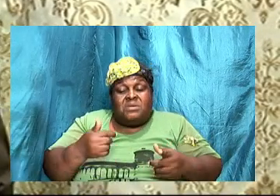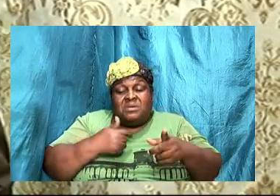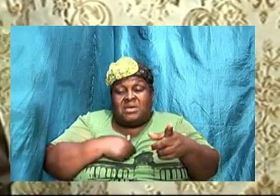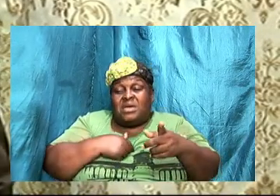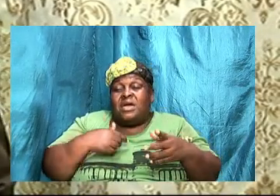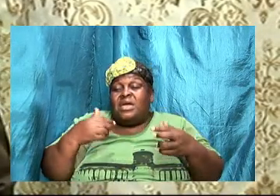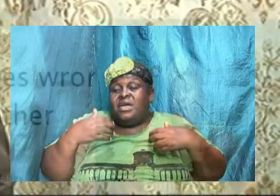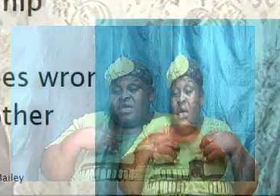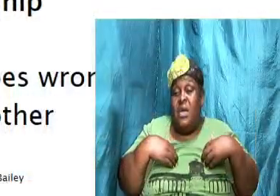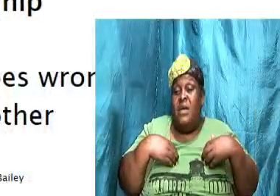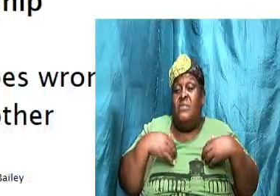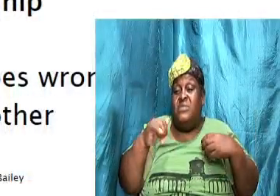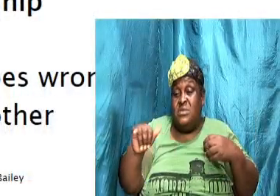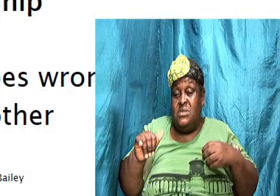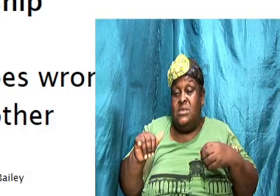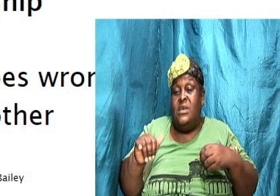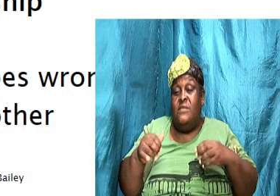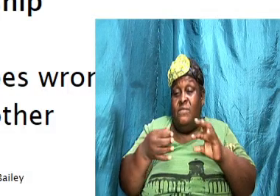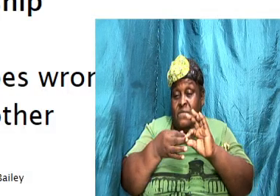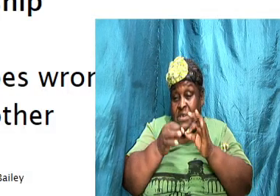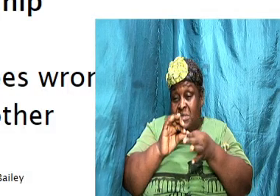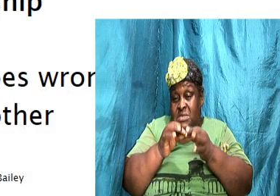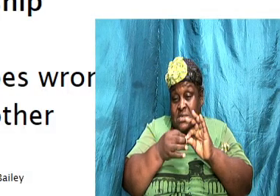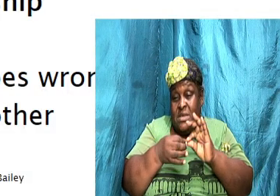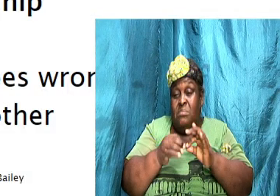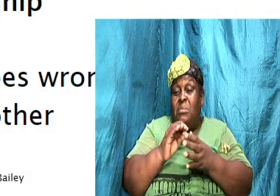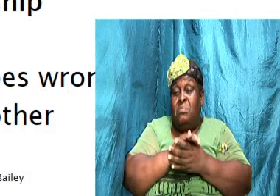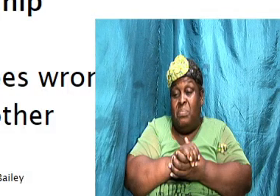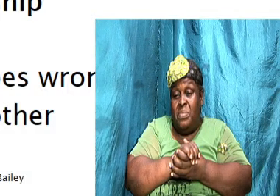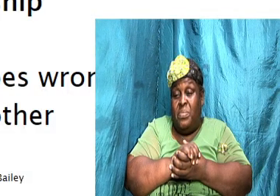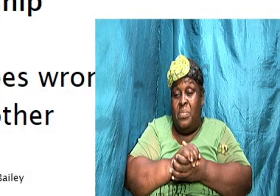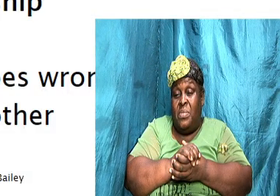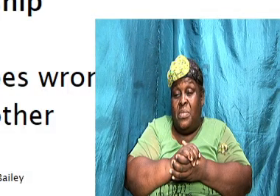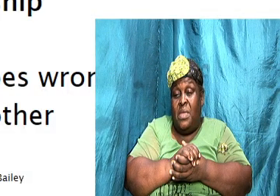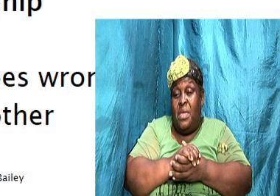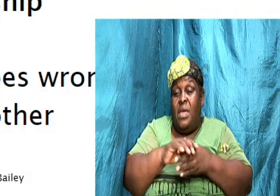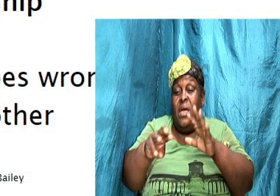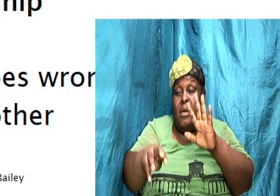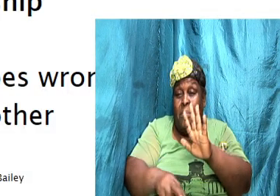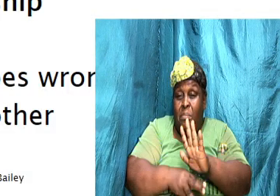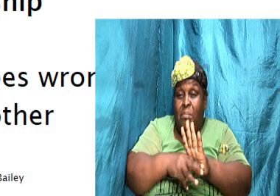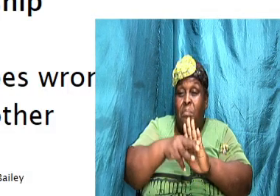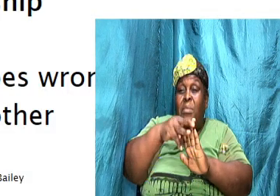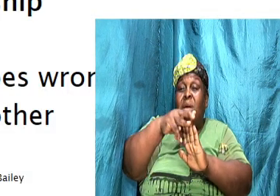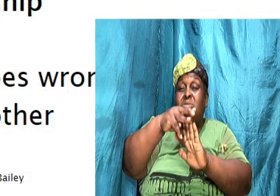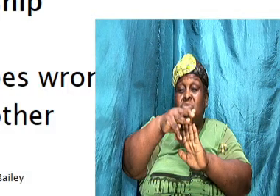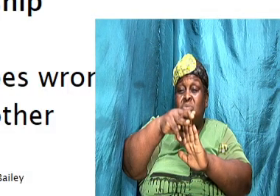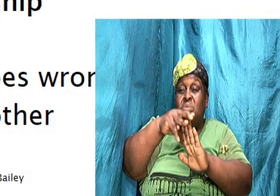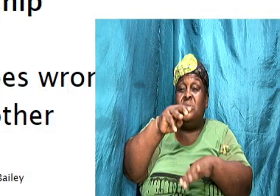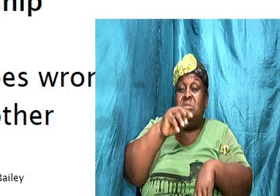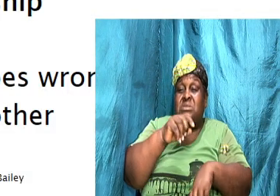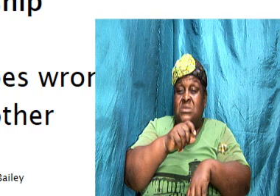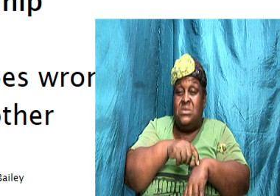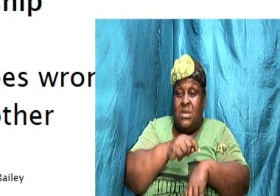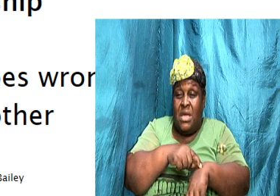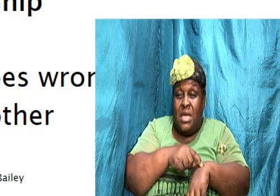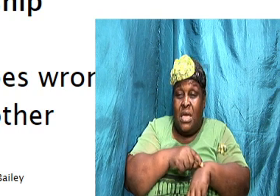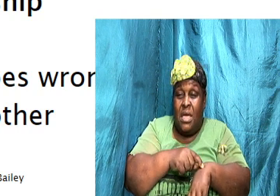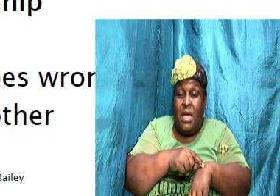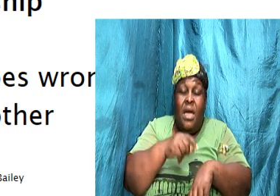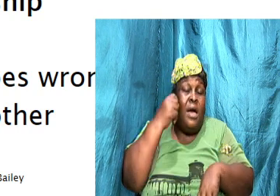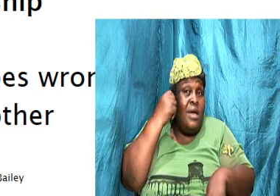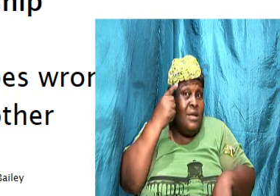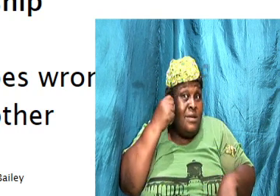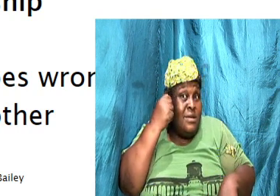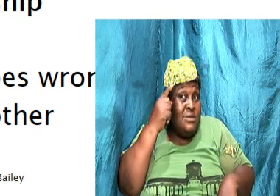mature stage where we understand each other we understand how each other operate and it is